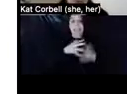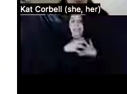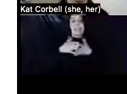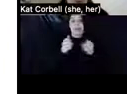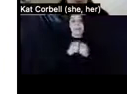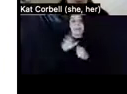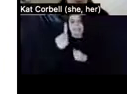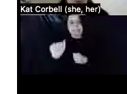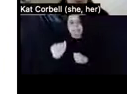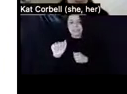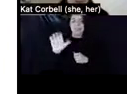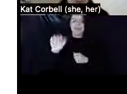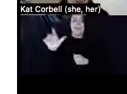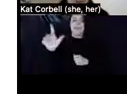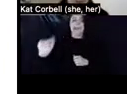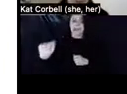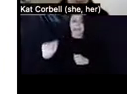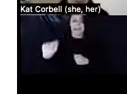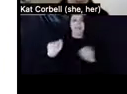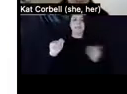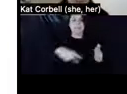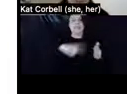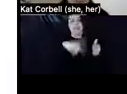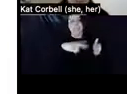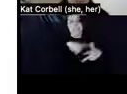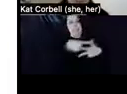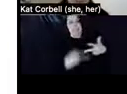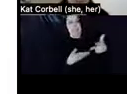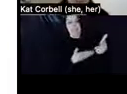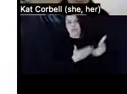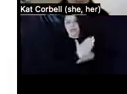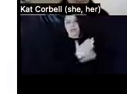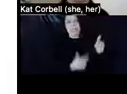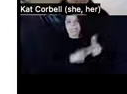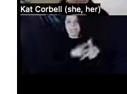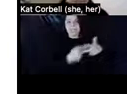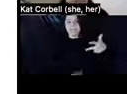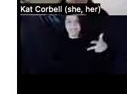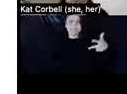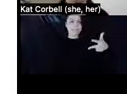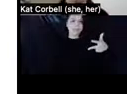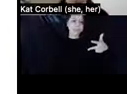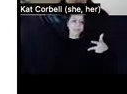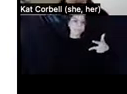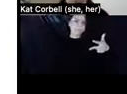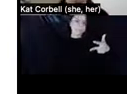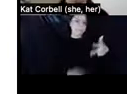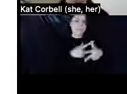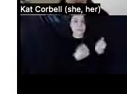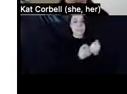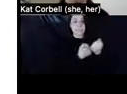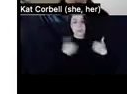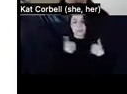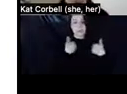emotional support animals, the right to accessible housing, such as installation of ramps, working